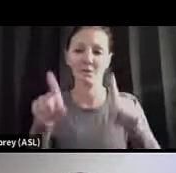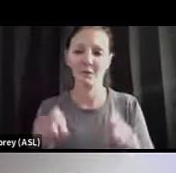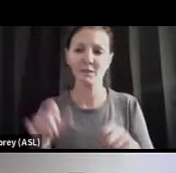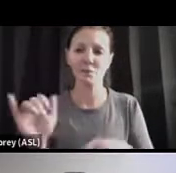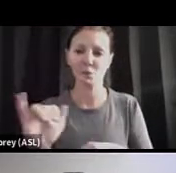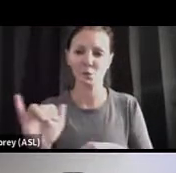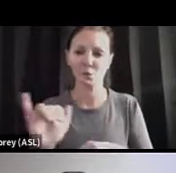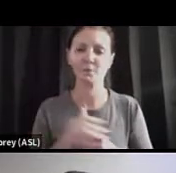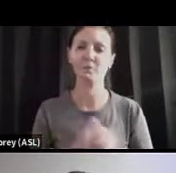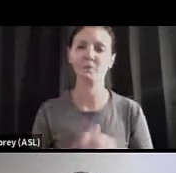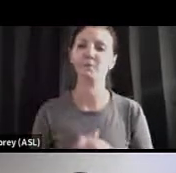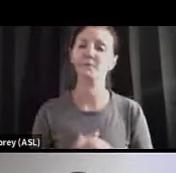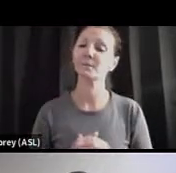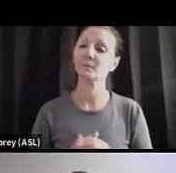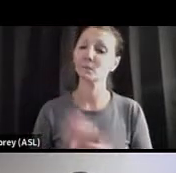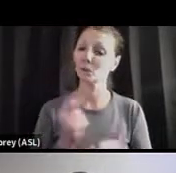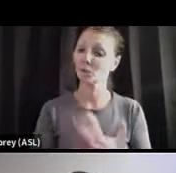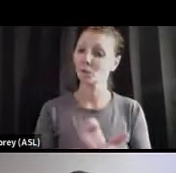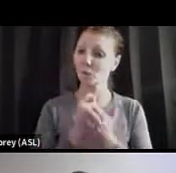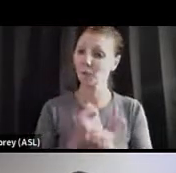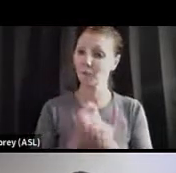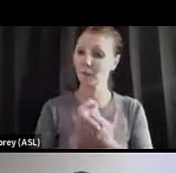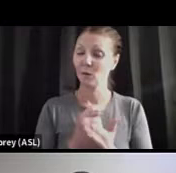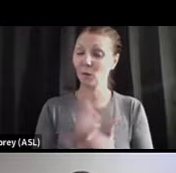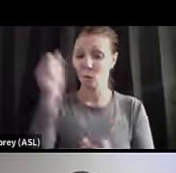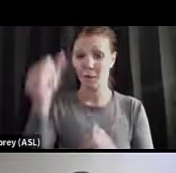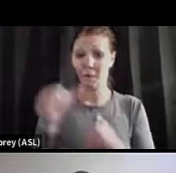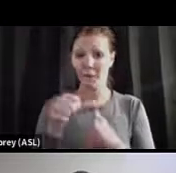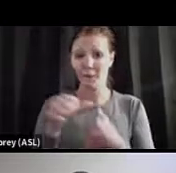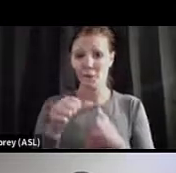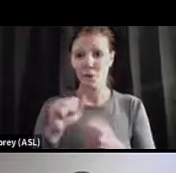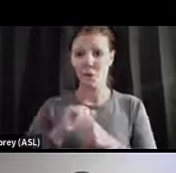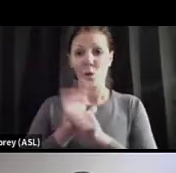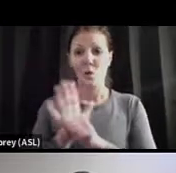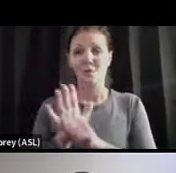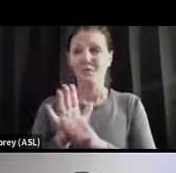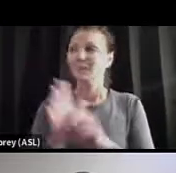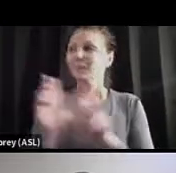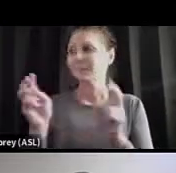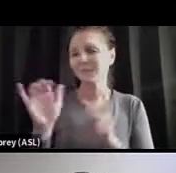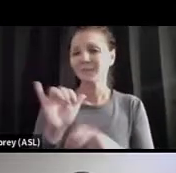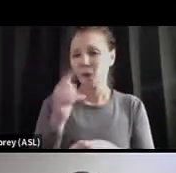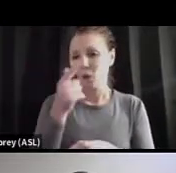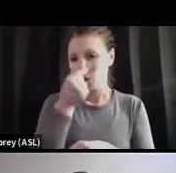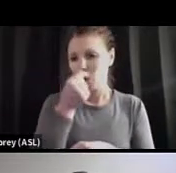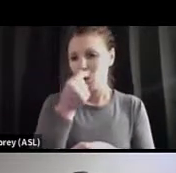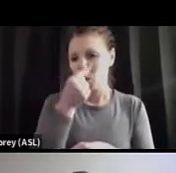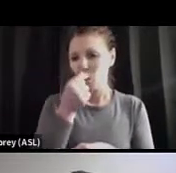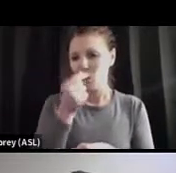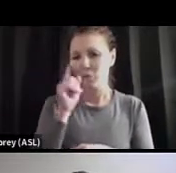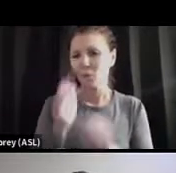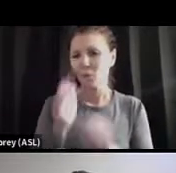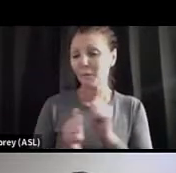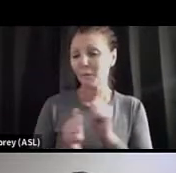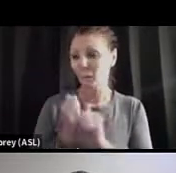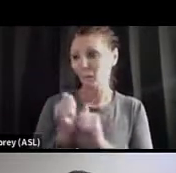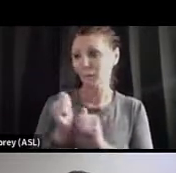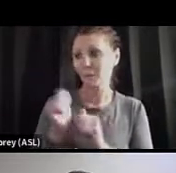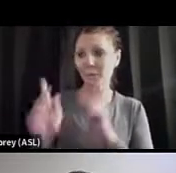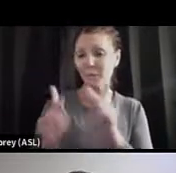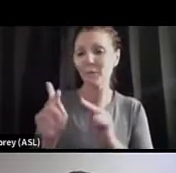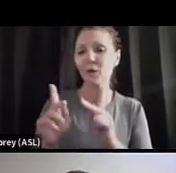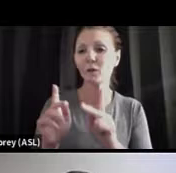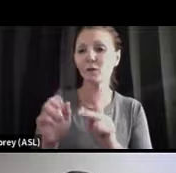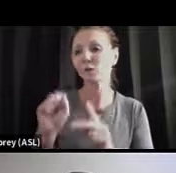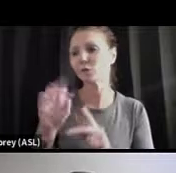So for treatment, remember COVID is sort of like a cold, especially for most folks, a super cold or the flu.